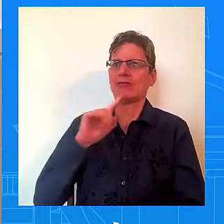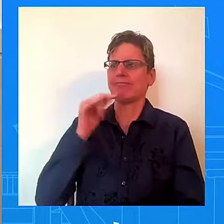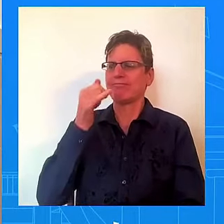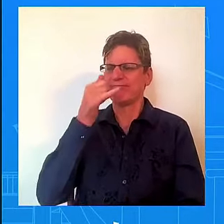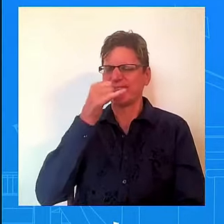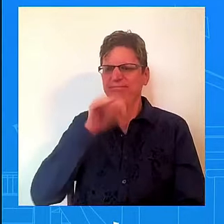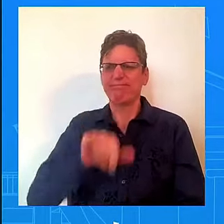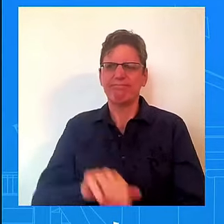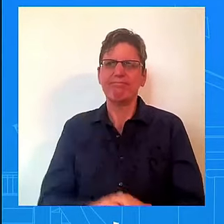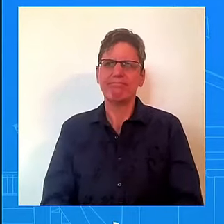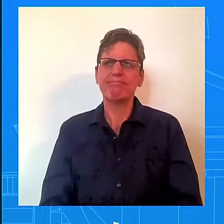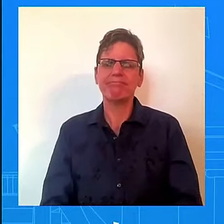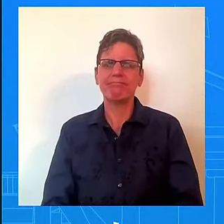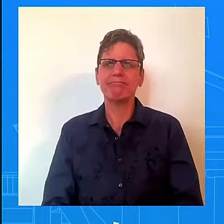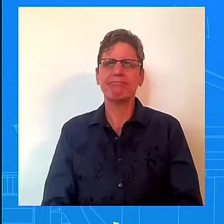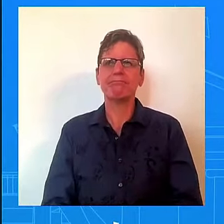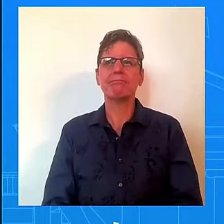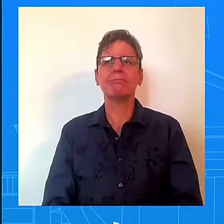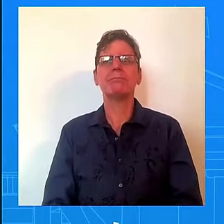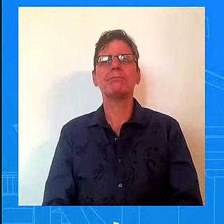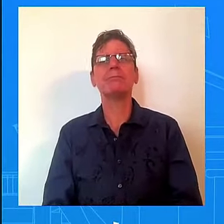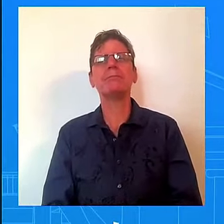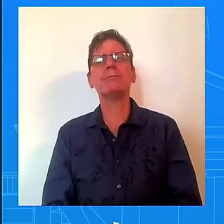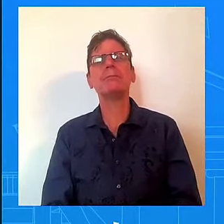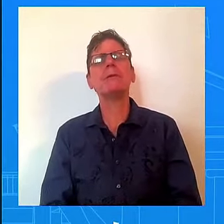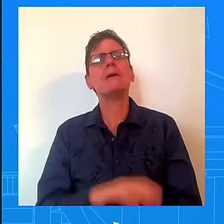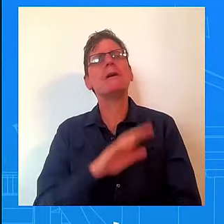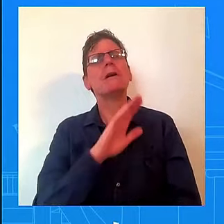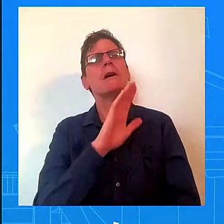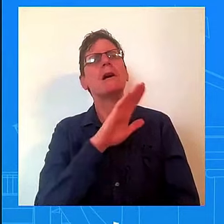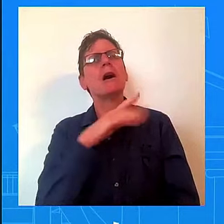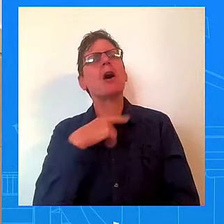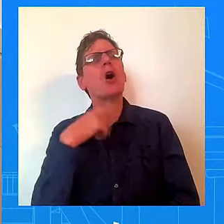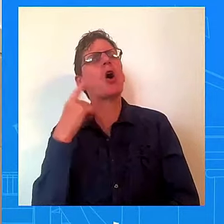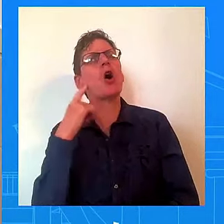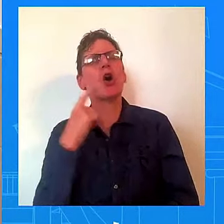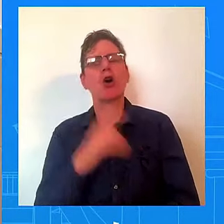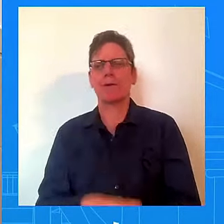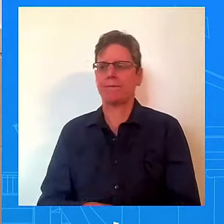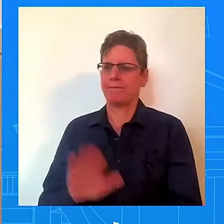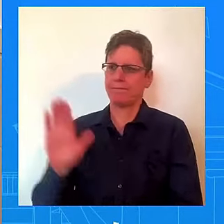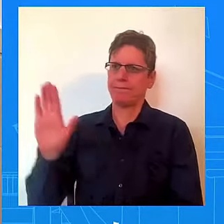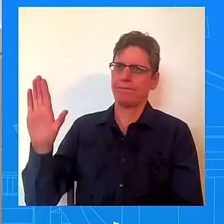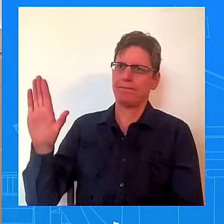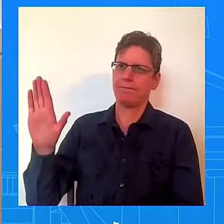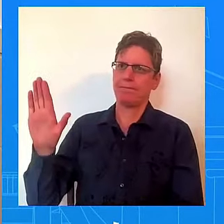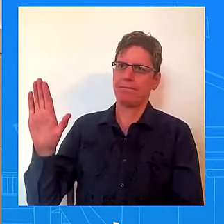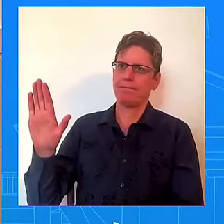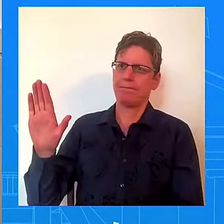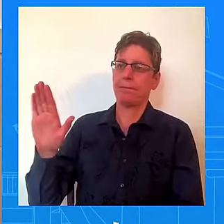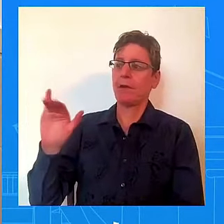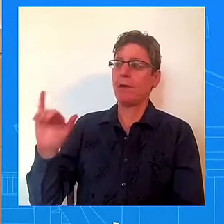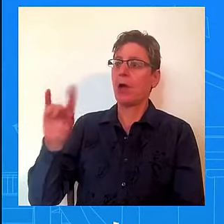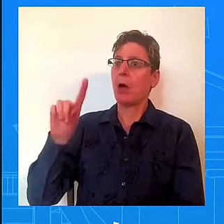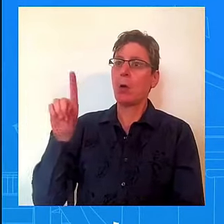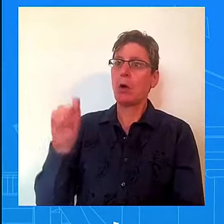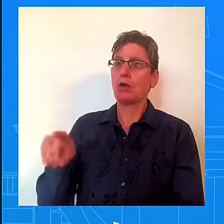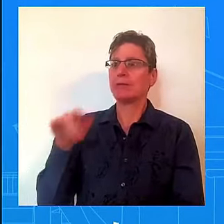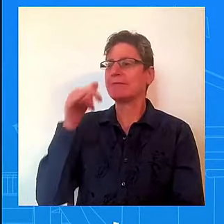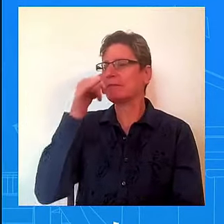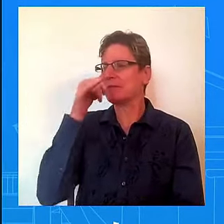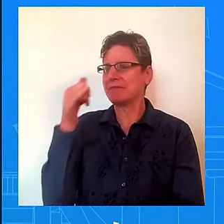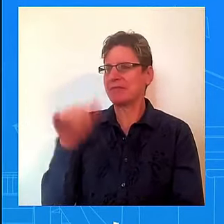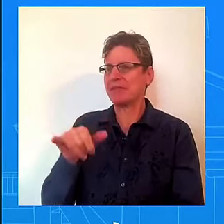question... I'm talking about the questions is just insane. Is that how she talks in meetings here? I'm just...